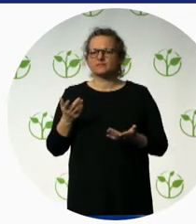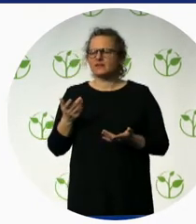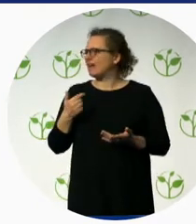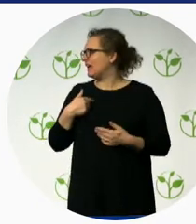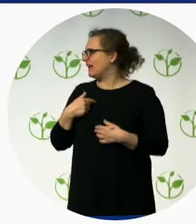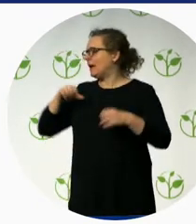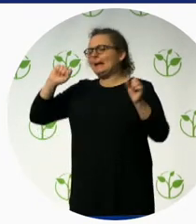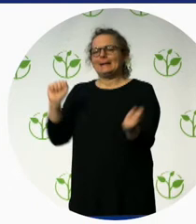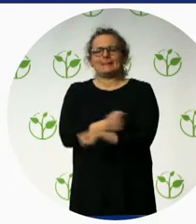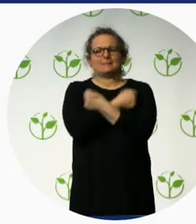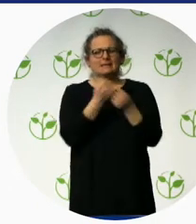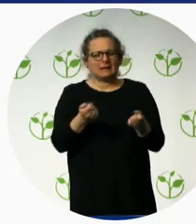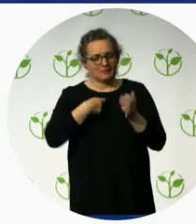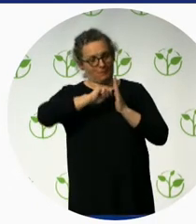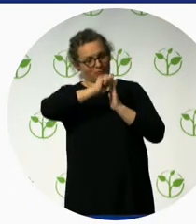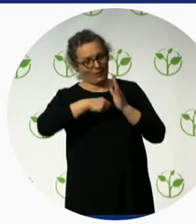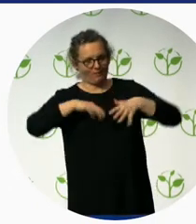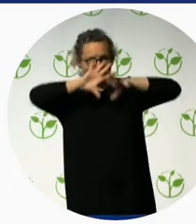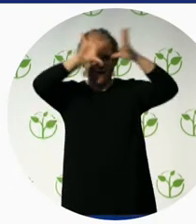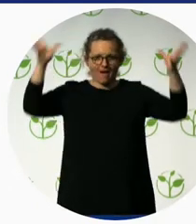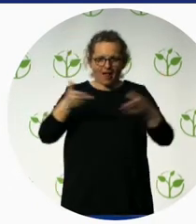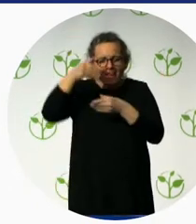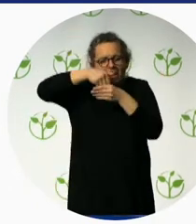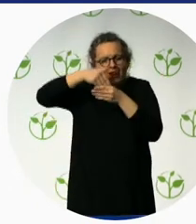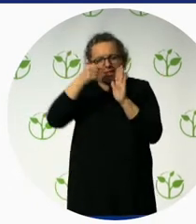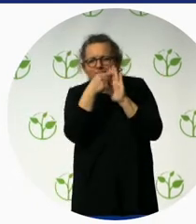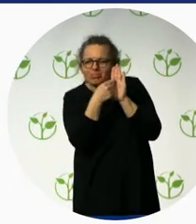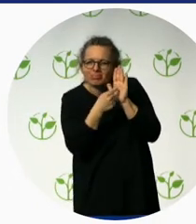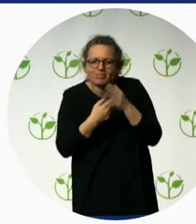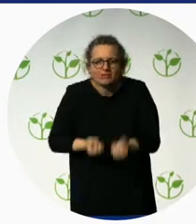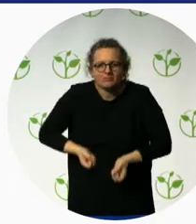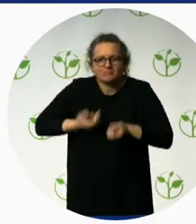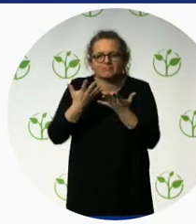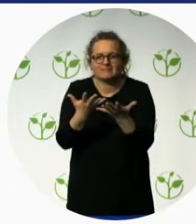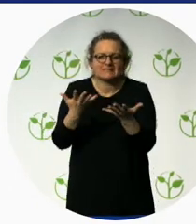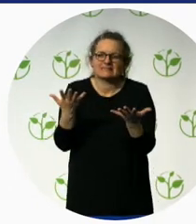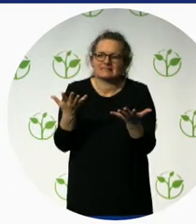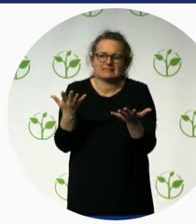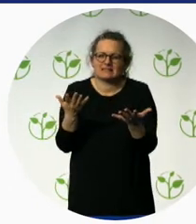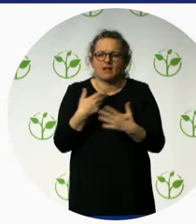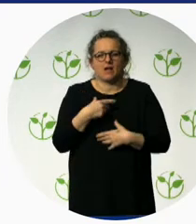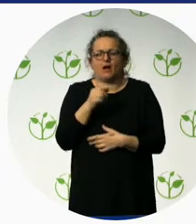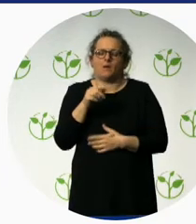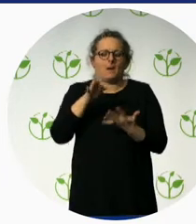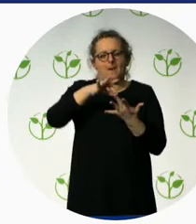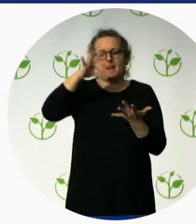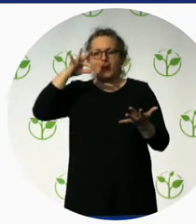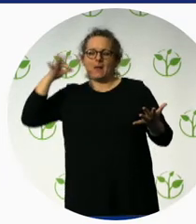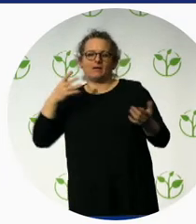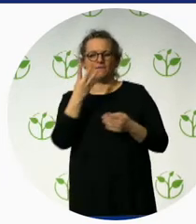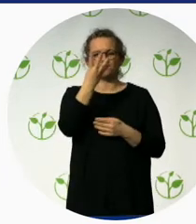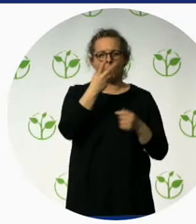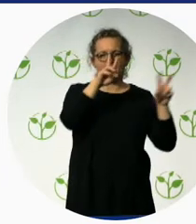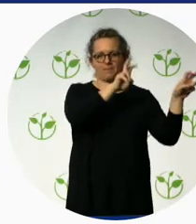have chosen part of the four areas to talk about, which is here, south of Lebanon, a